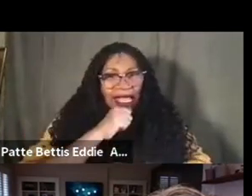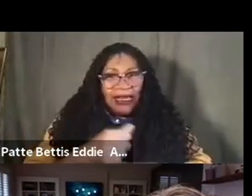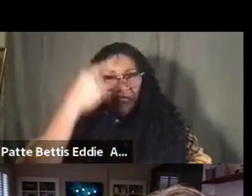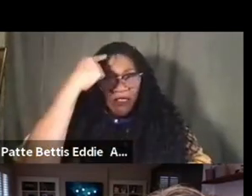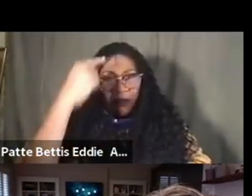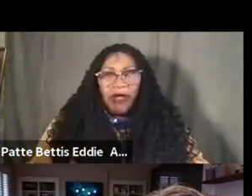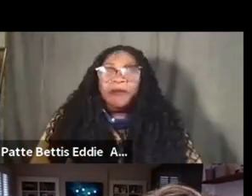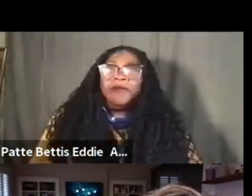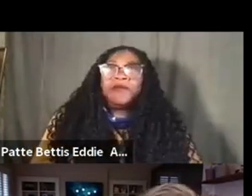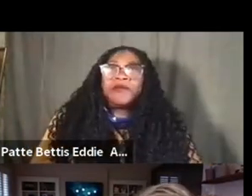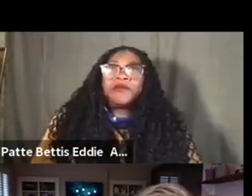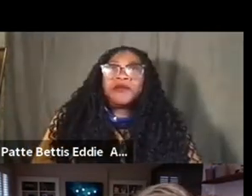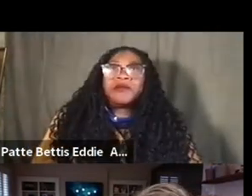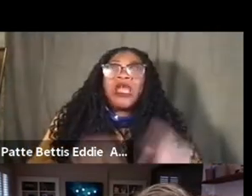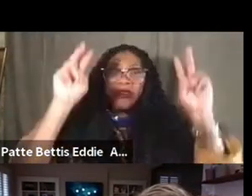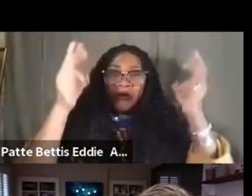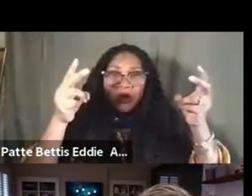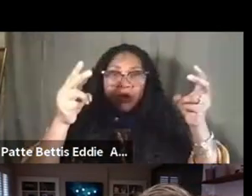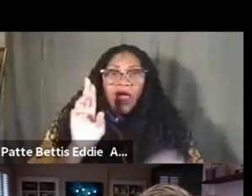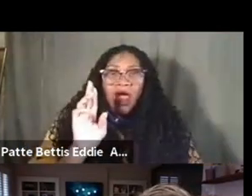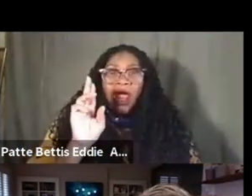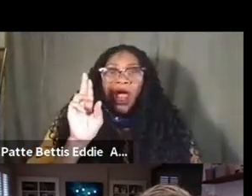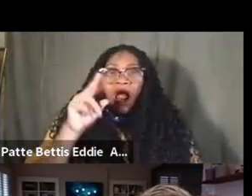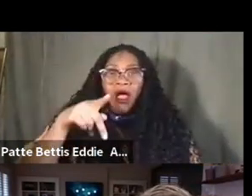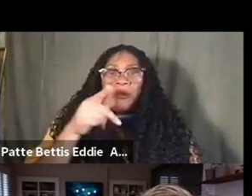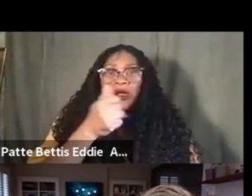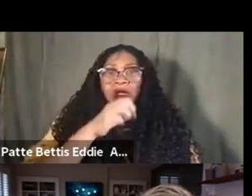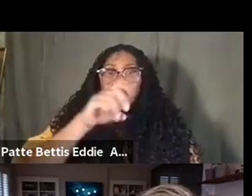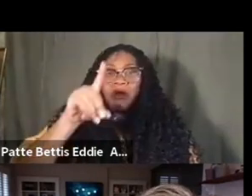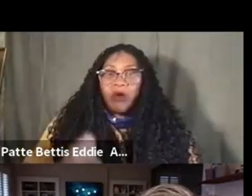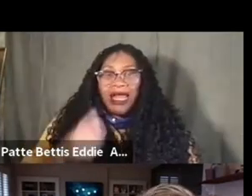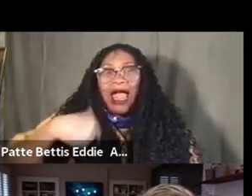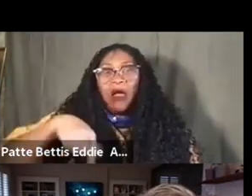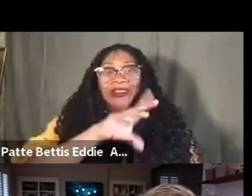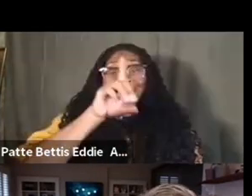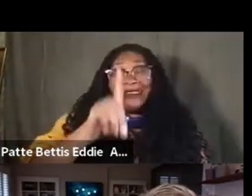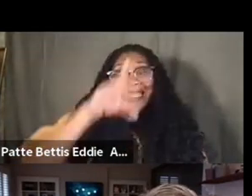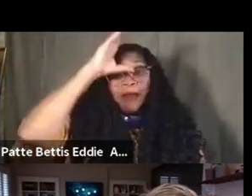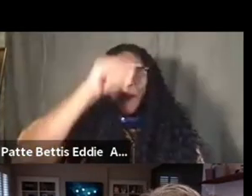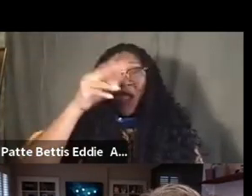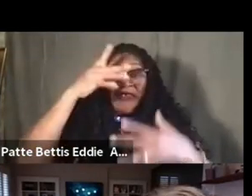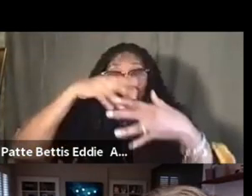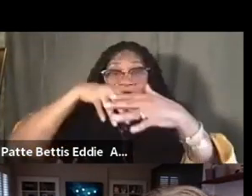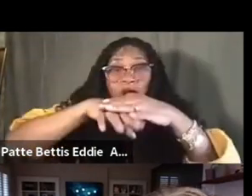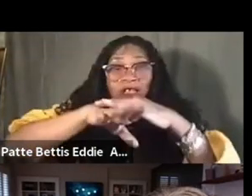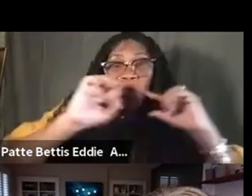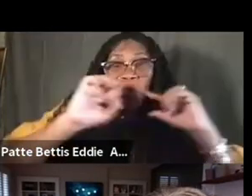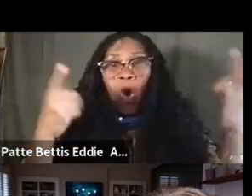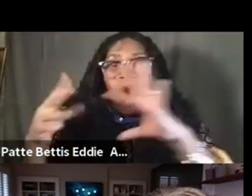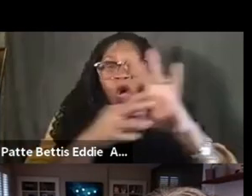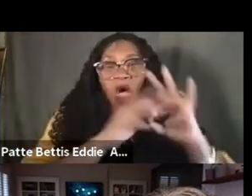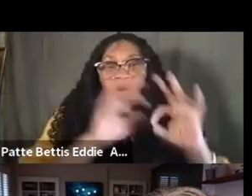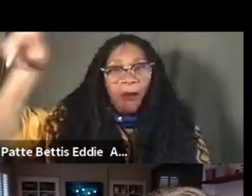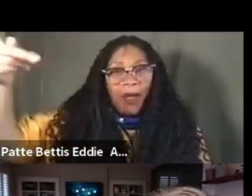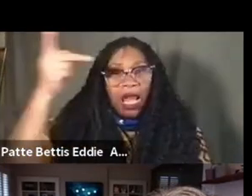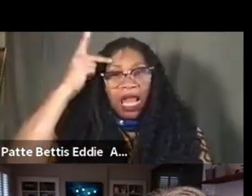but it was, it's the line in Upgrade You with Beyonce, where he says, I beat a D-boy that infiltrated all the corporate dudes, they call shots, I